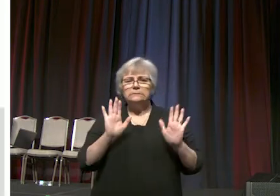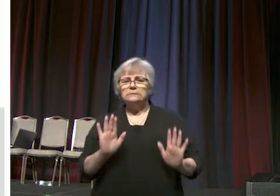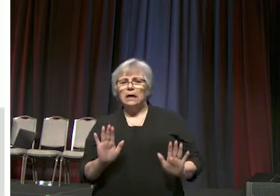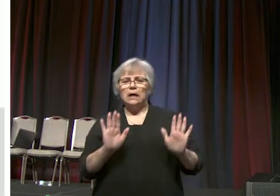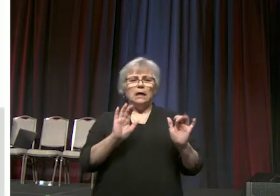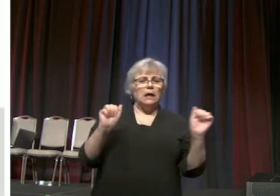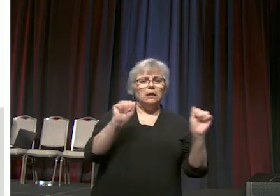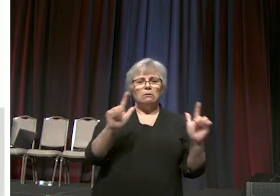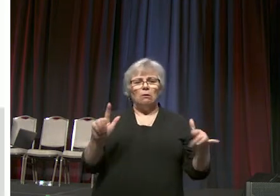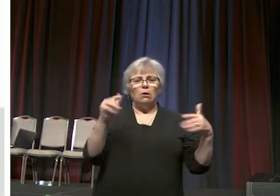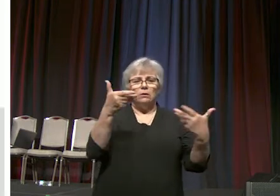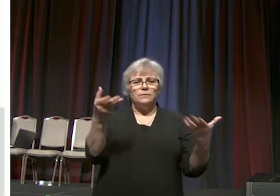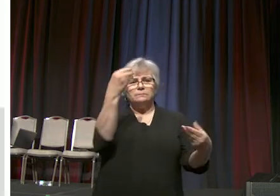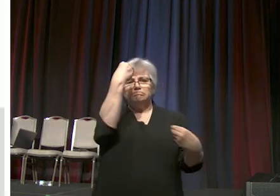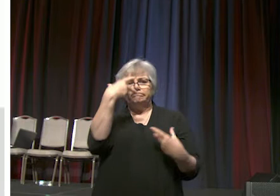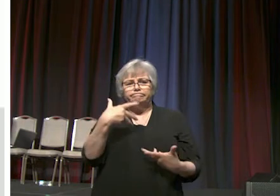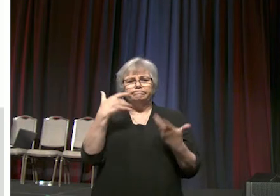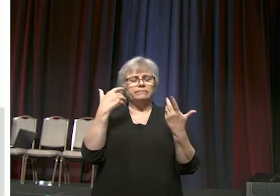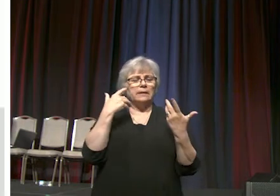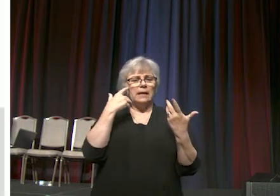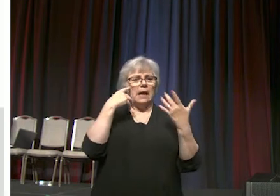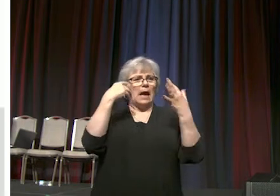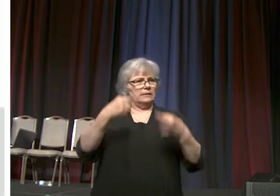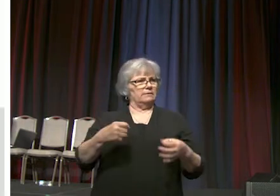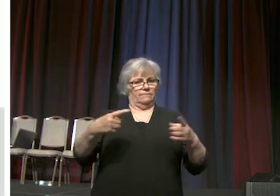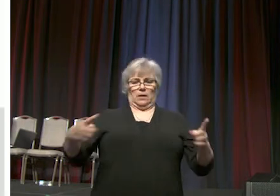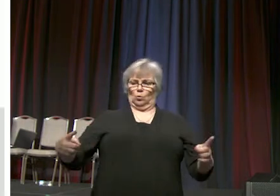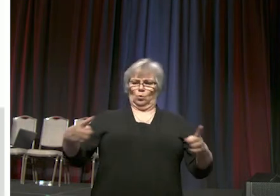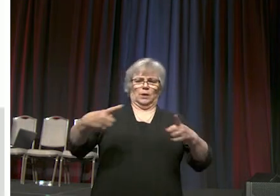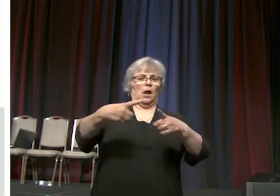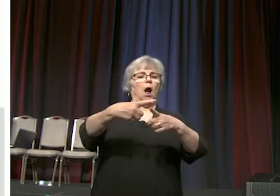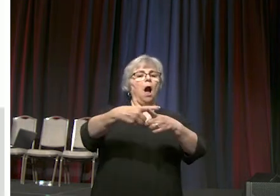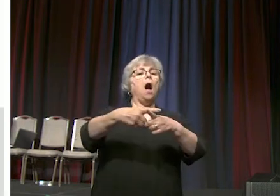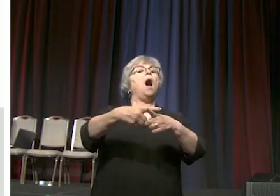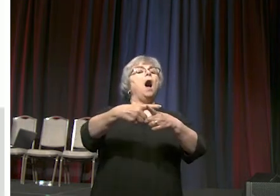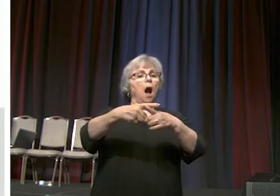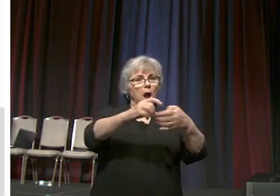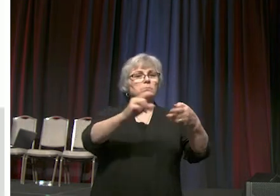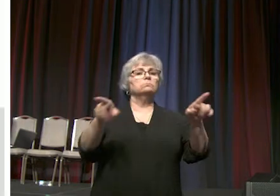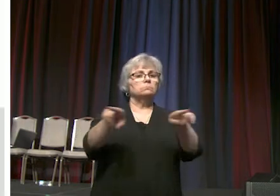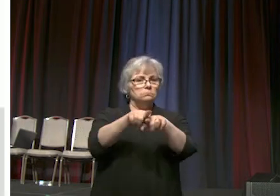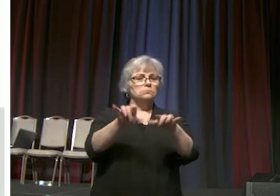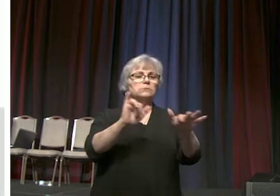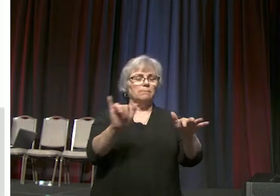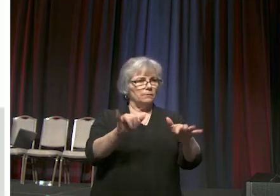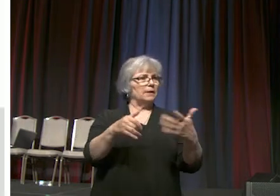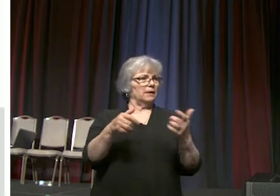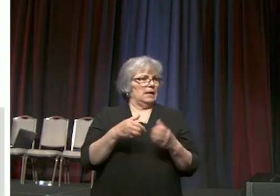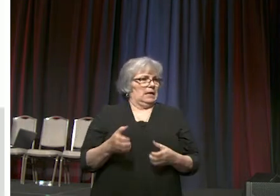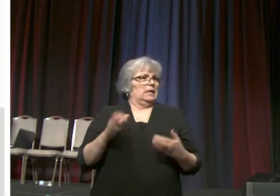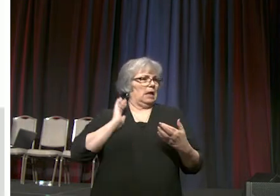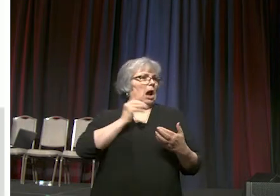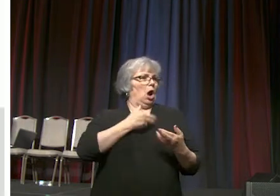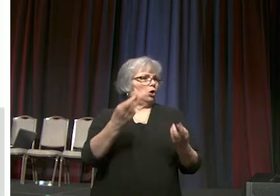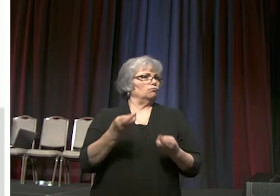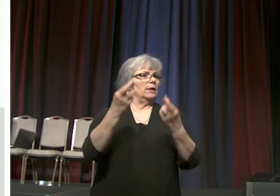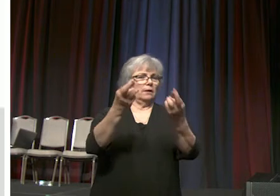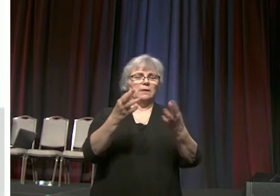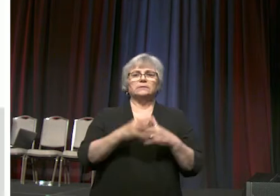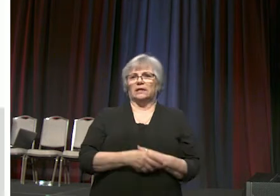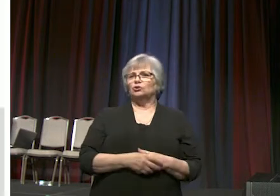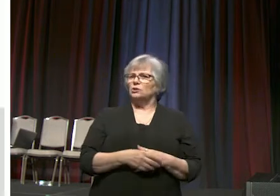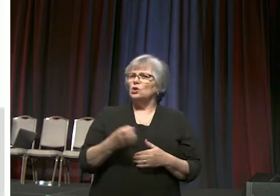these things and define the intersection of them in coming to our recommendations so number of active clergy